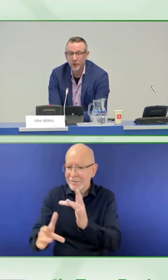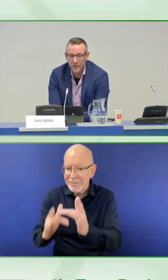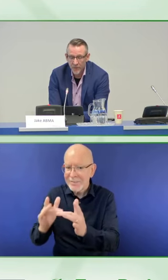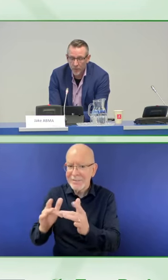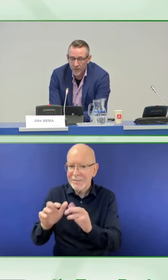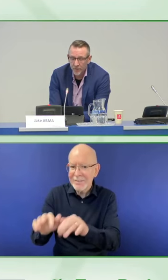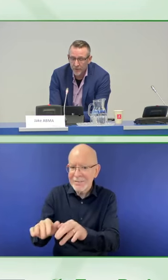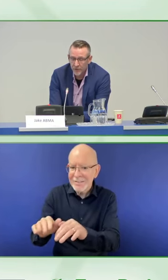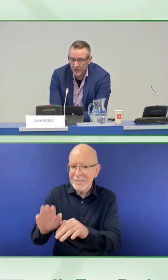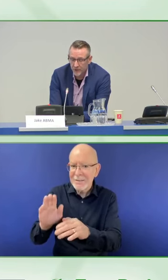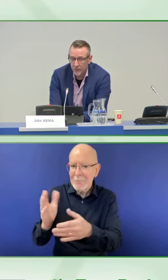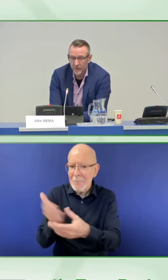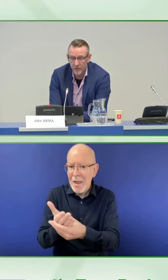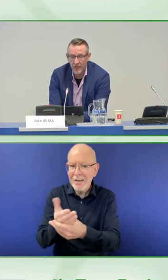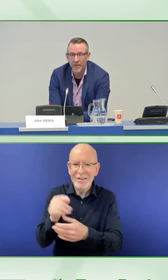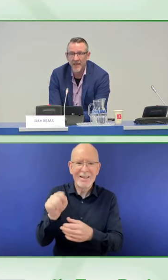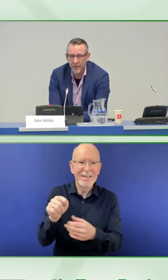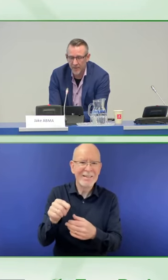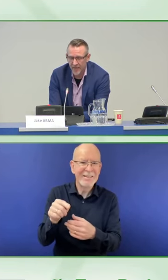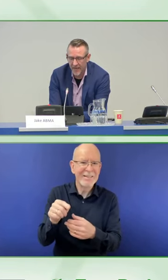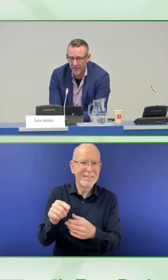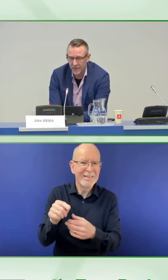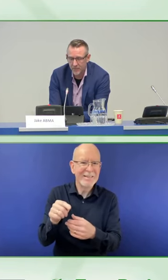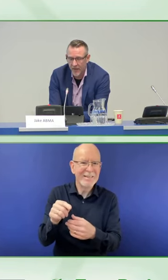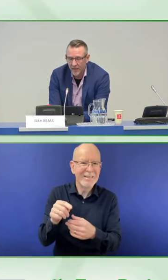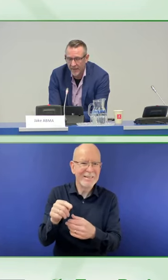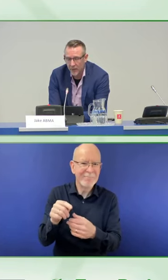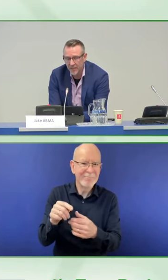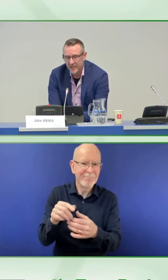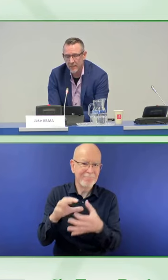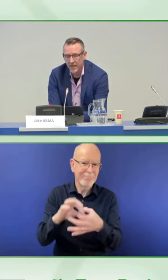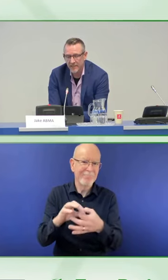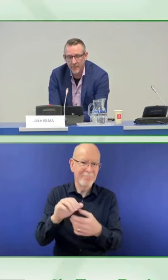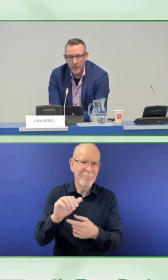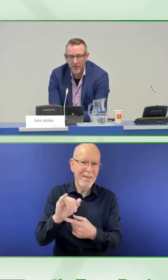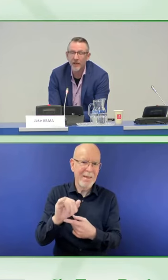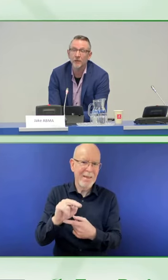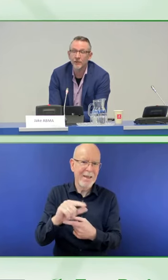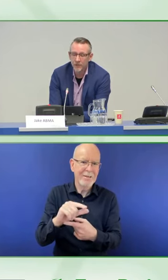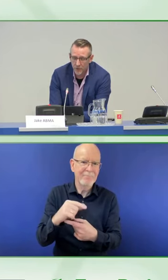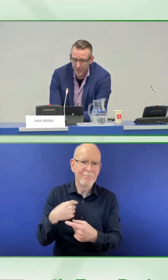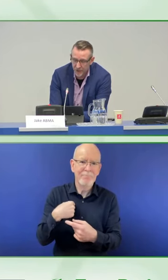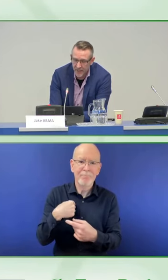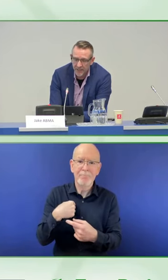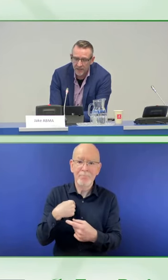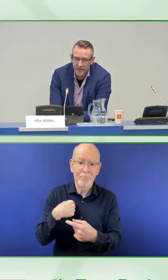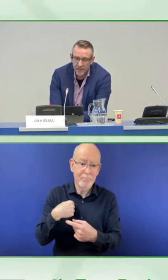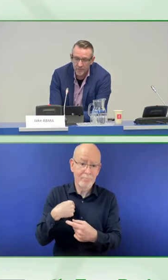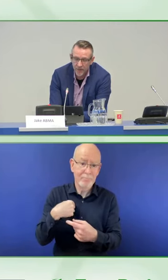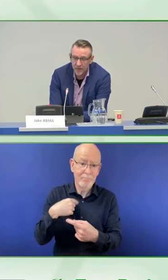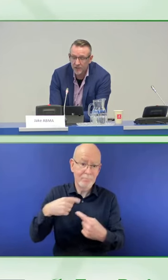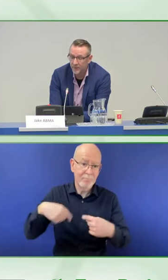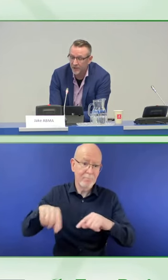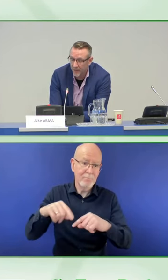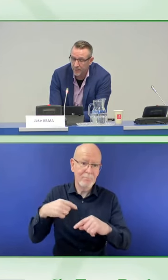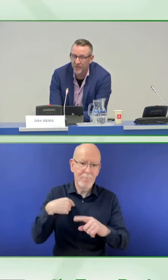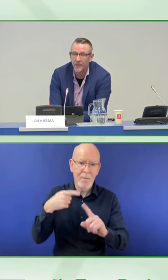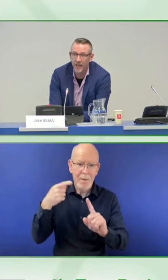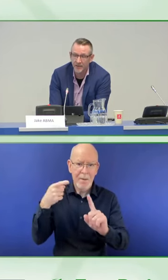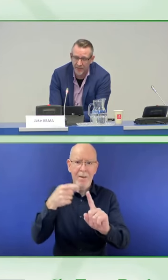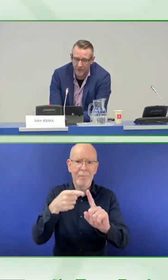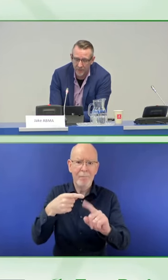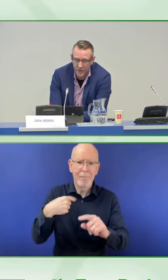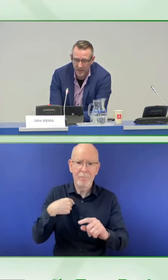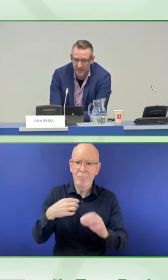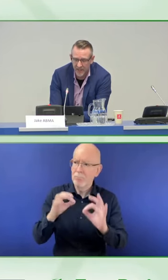Furthermore, offer Start With Online Banking PDFs, helping step by step with how to use all functionalities, customers can